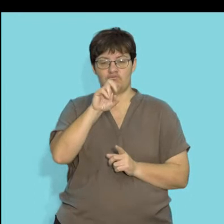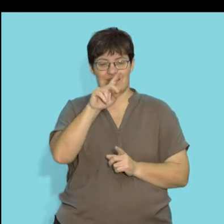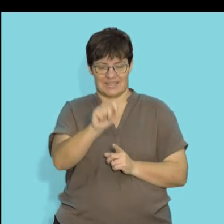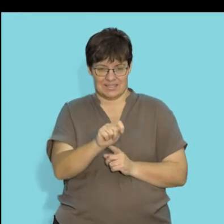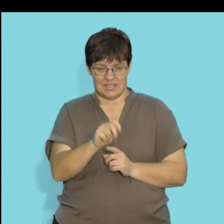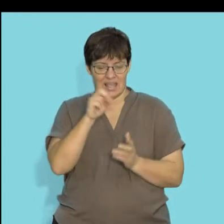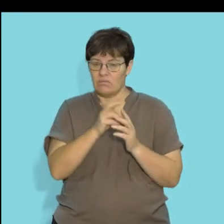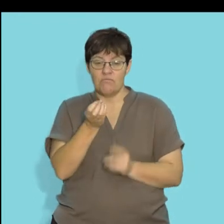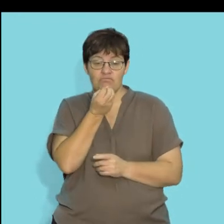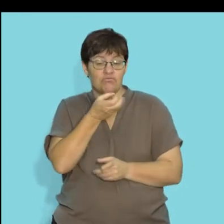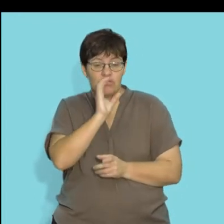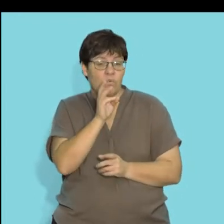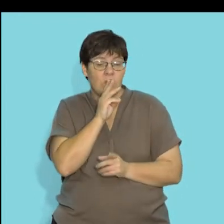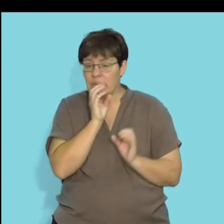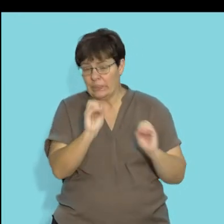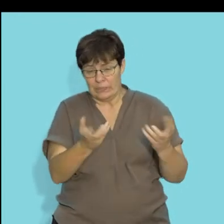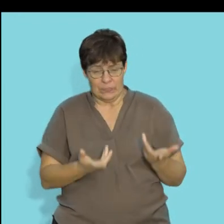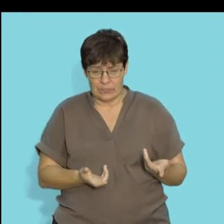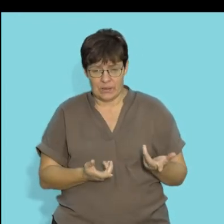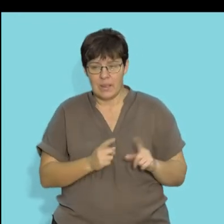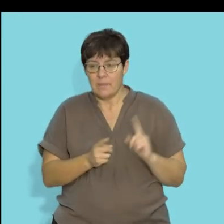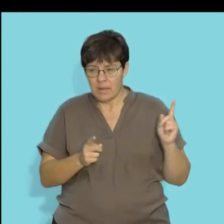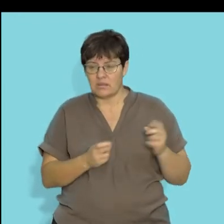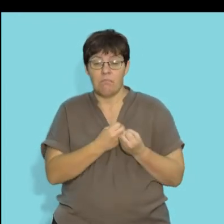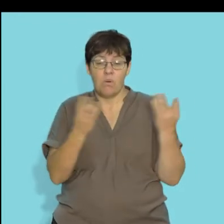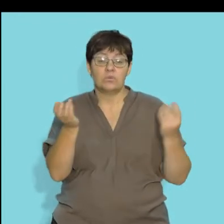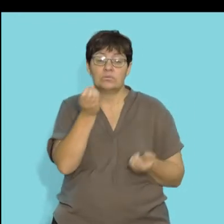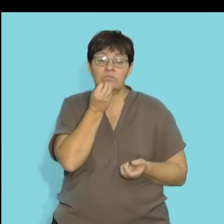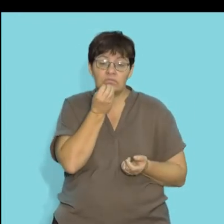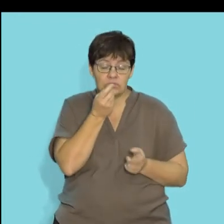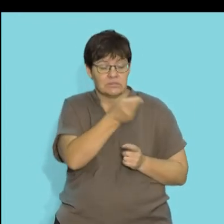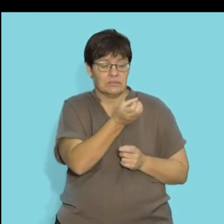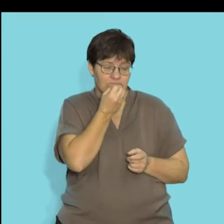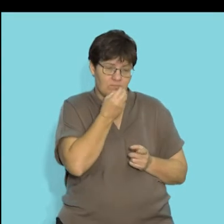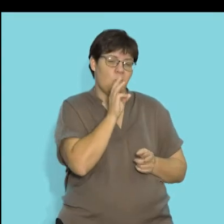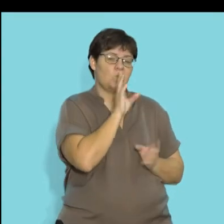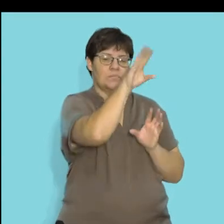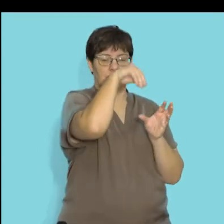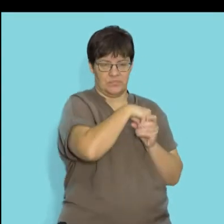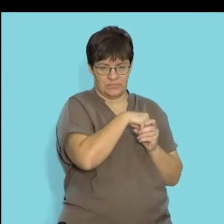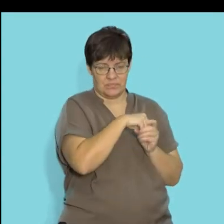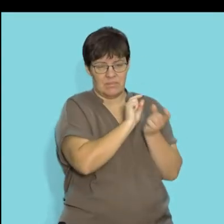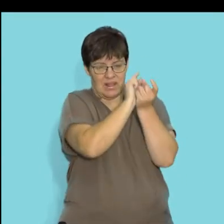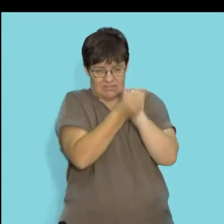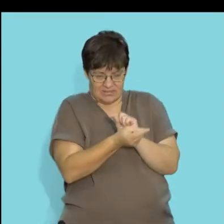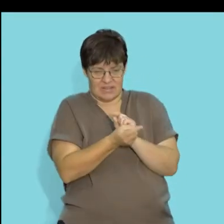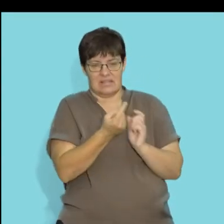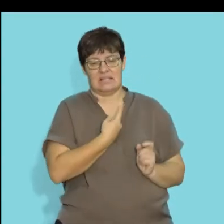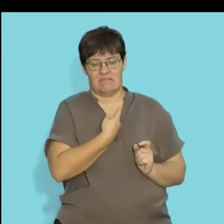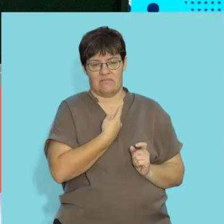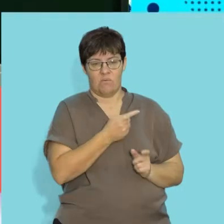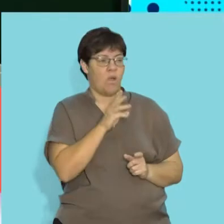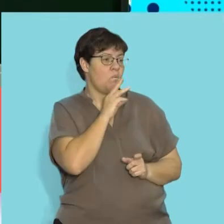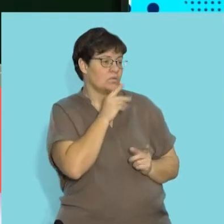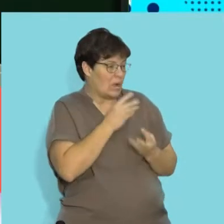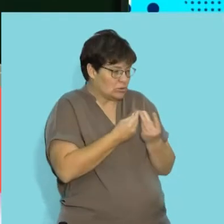basically never drinks water but it gets most of its water from the food. And so that's an adaptation that it has